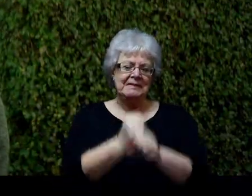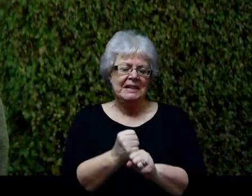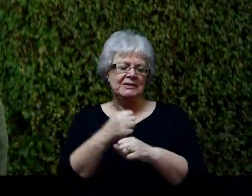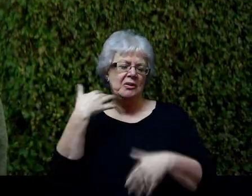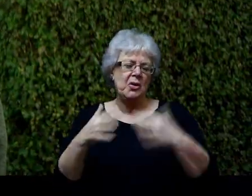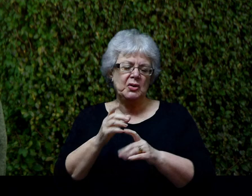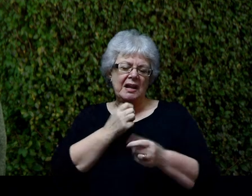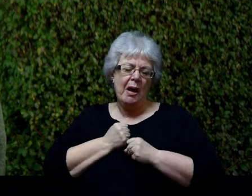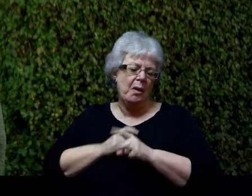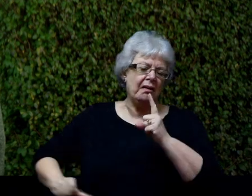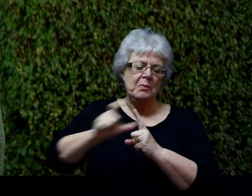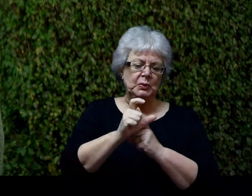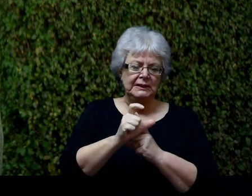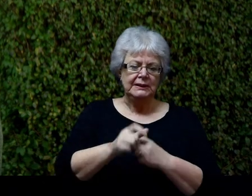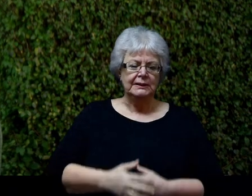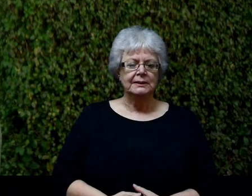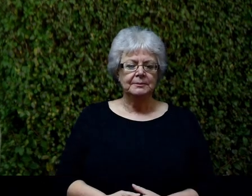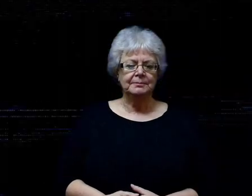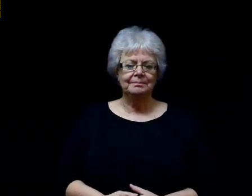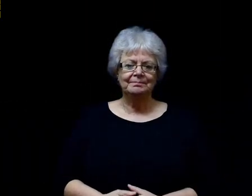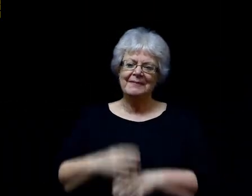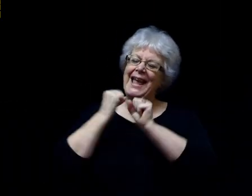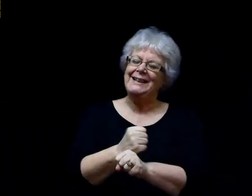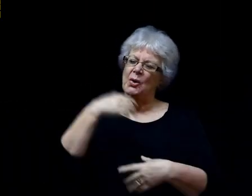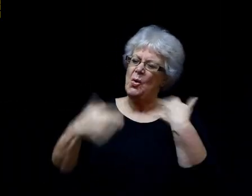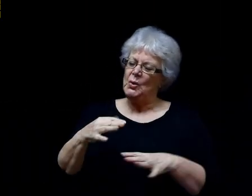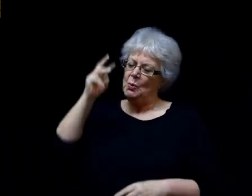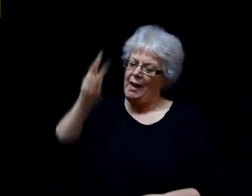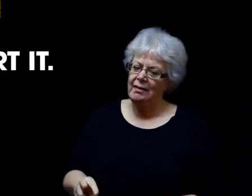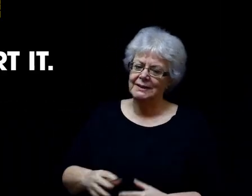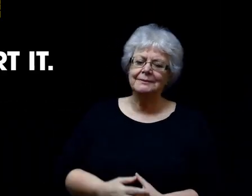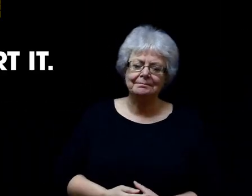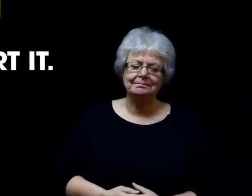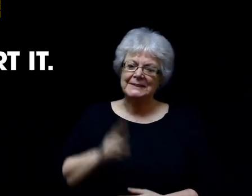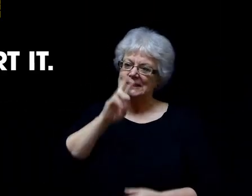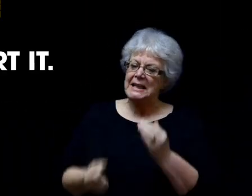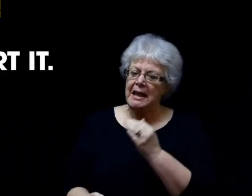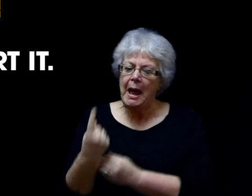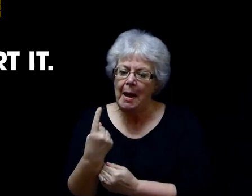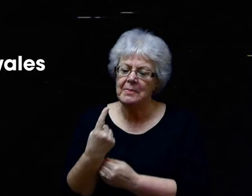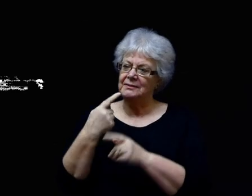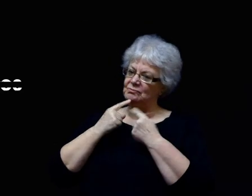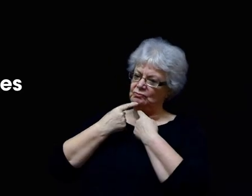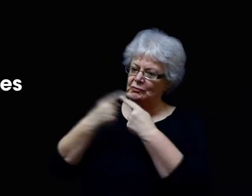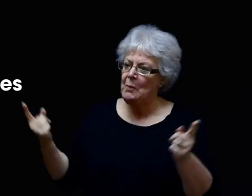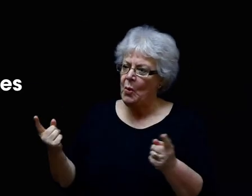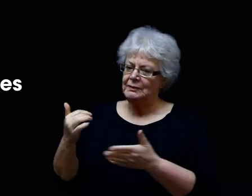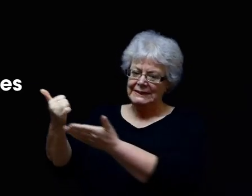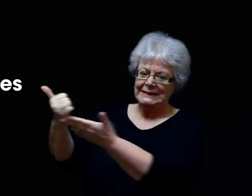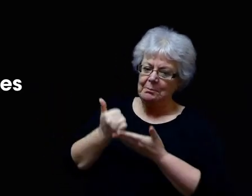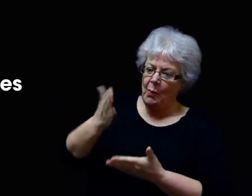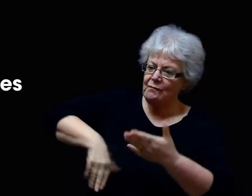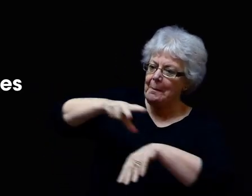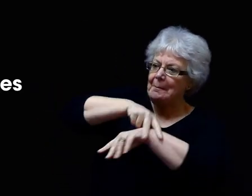Hate hurts our communities. Hate hurts Wales. See it, hear it, report it. Get support by